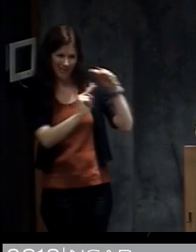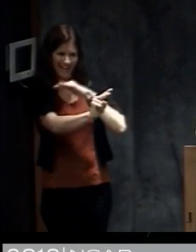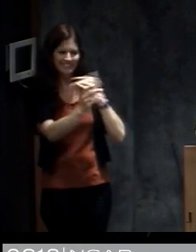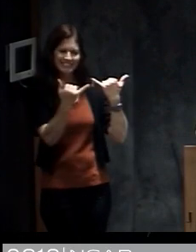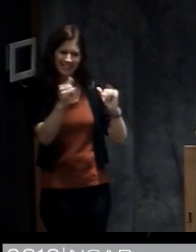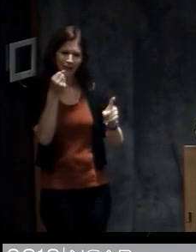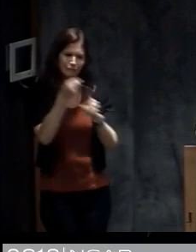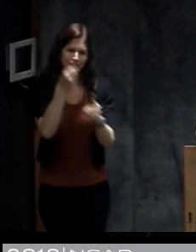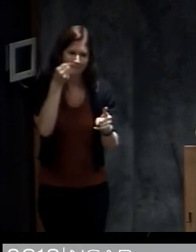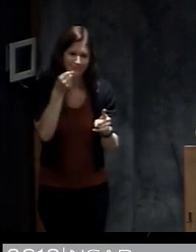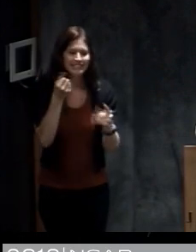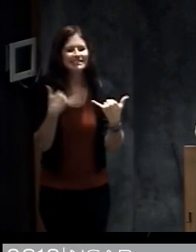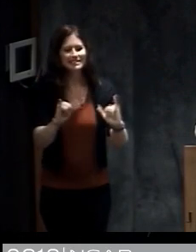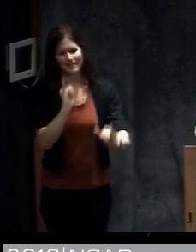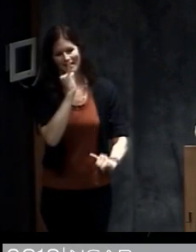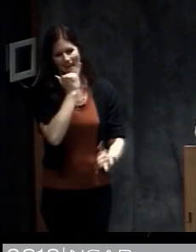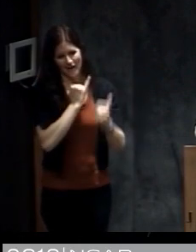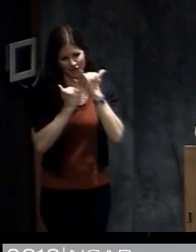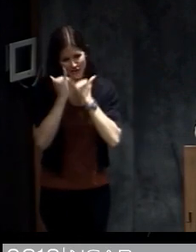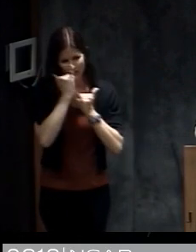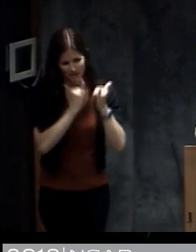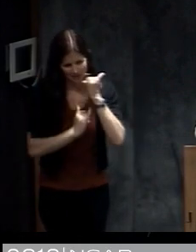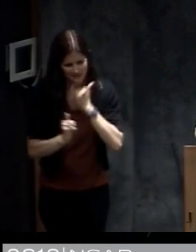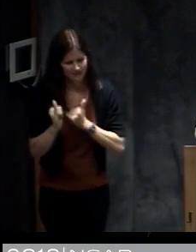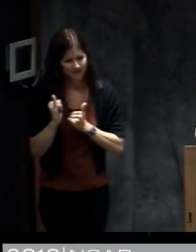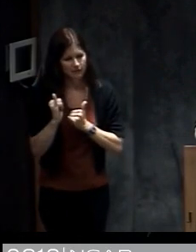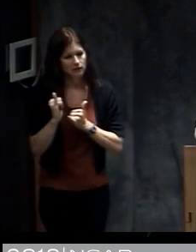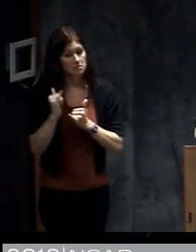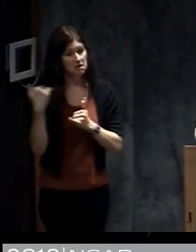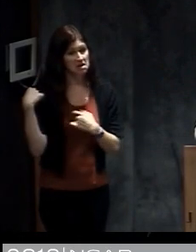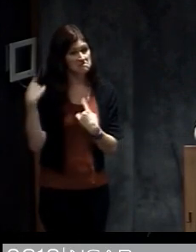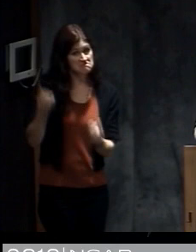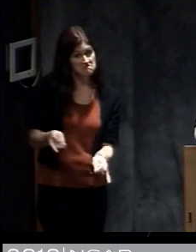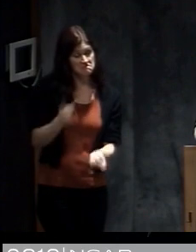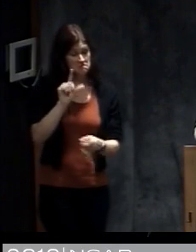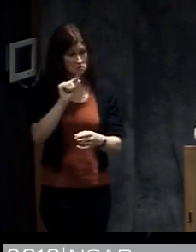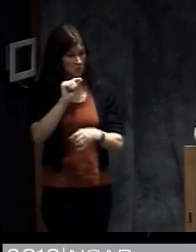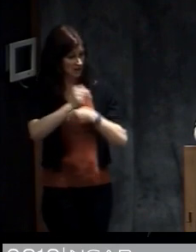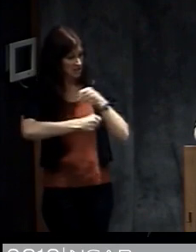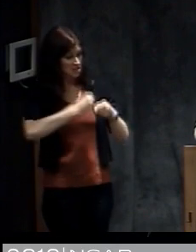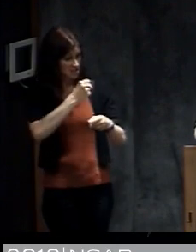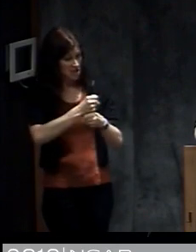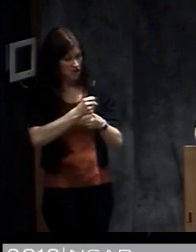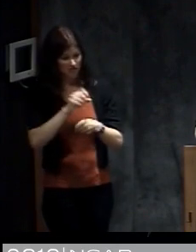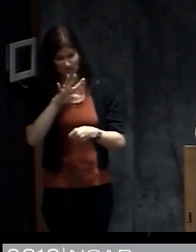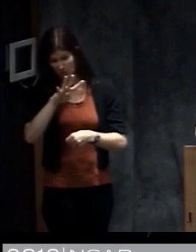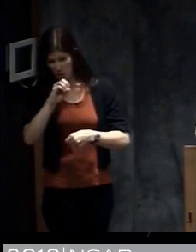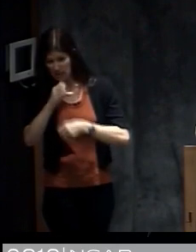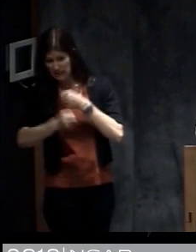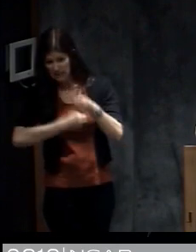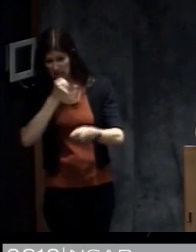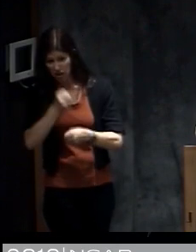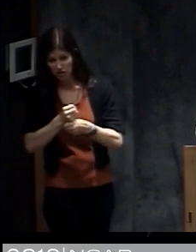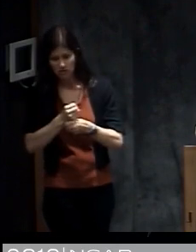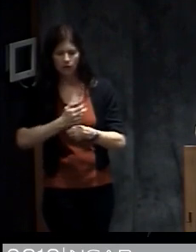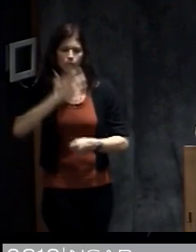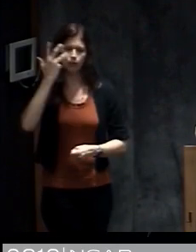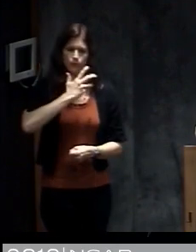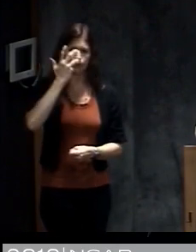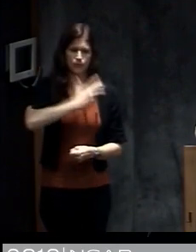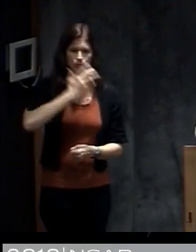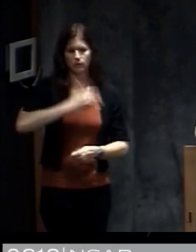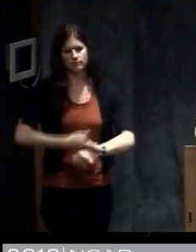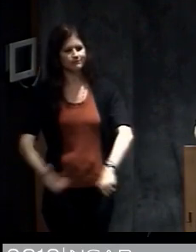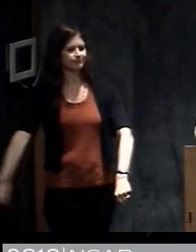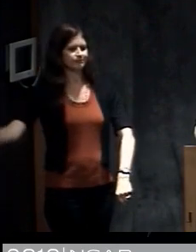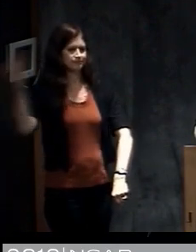forecast errors that I'll also talk about. But in the last 20 or 40 years there's really been a revolution in how well we can predict weather forecasts that underlies what we'll be